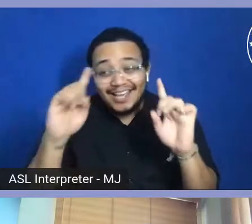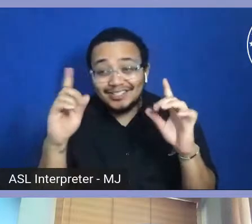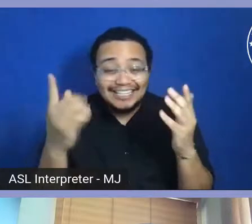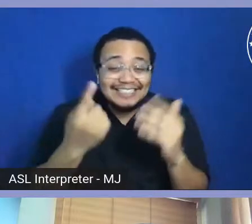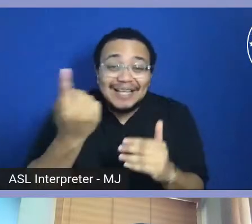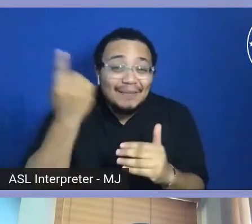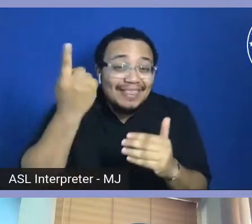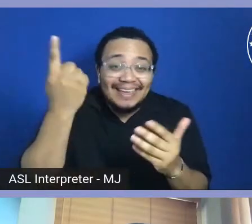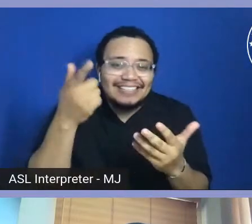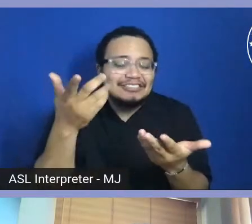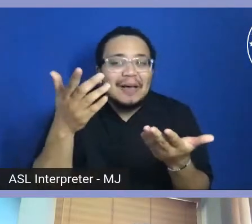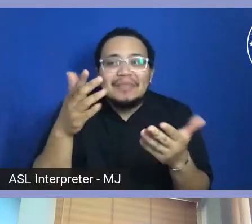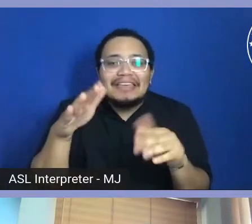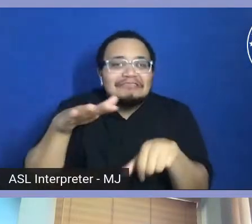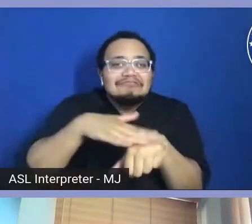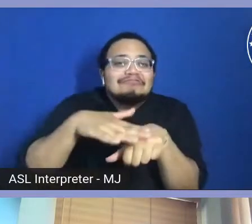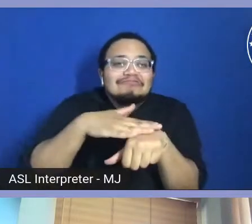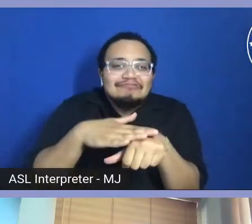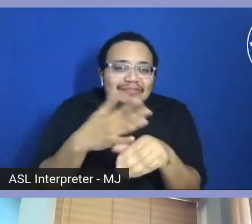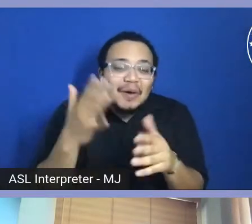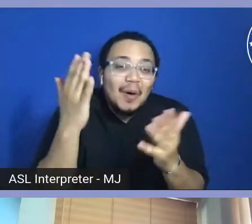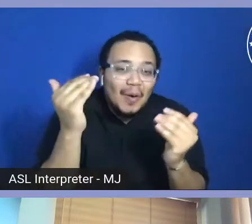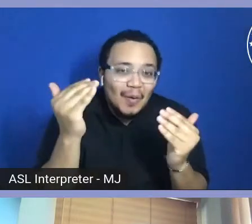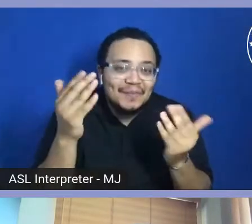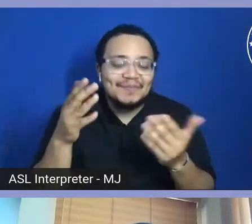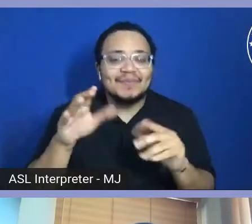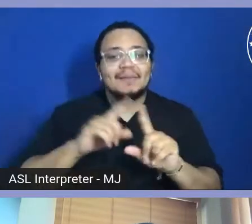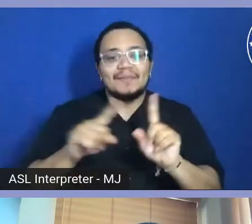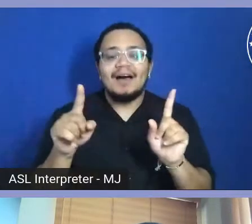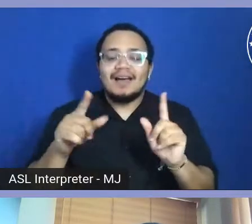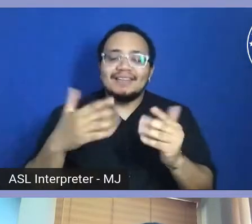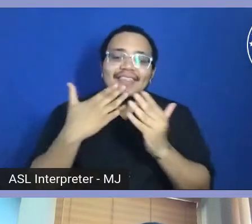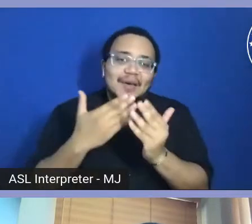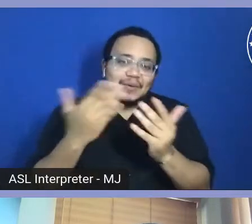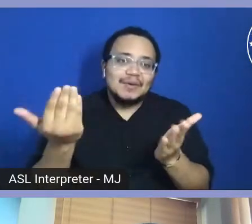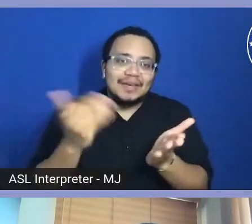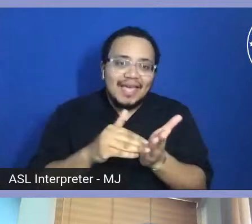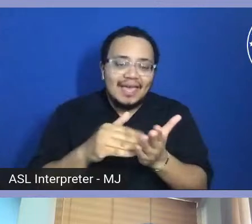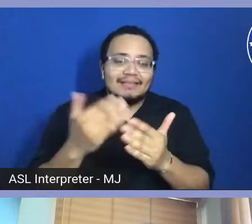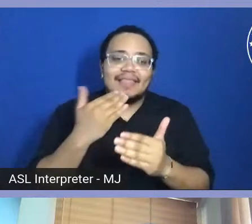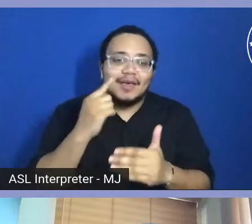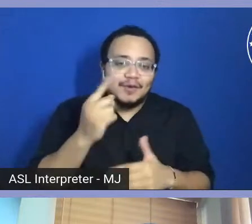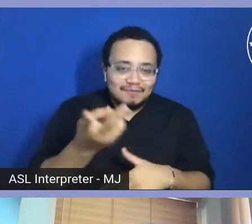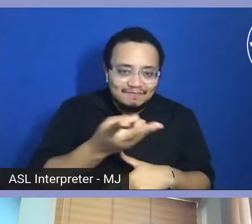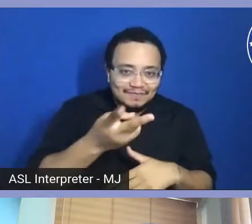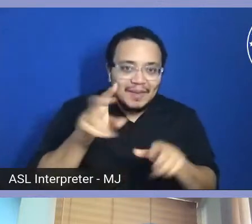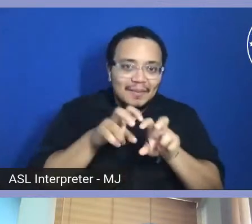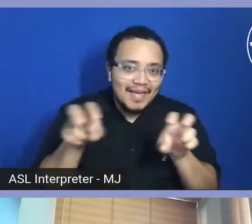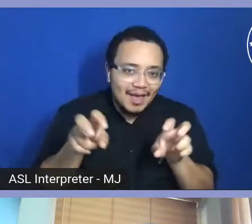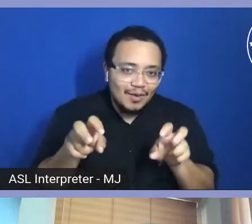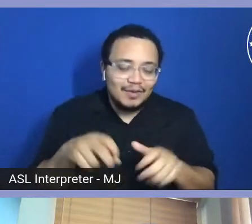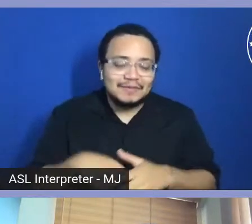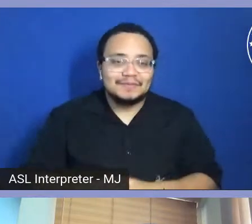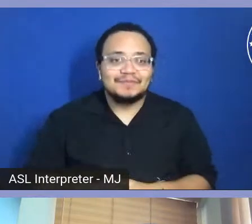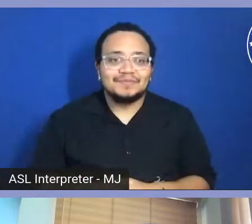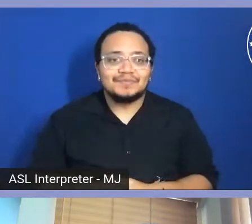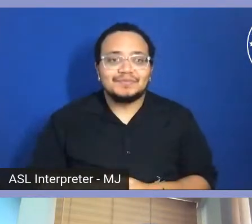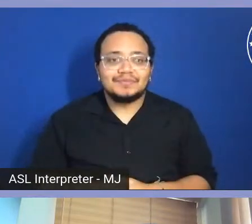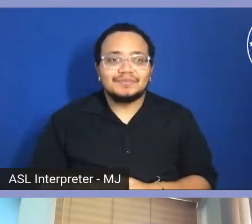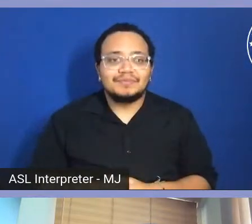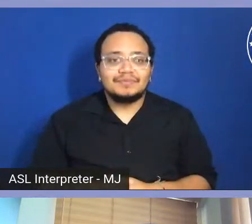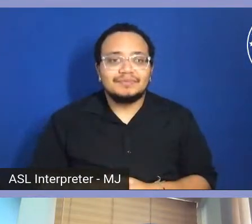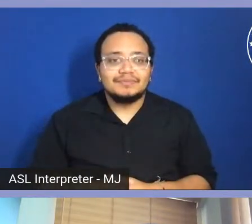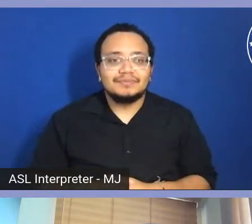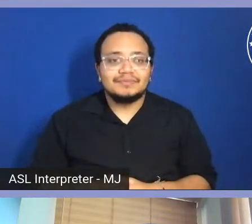the bare minimum, the bare minimum. But with that said, again, thank you both for your time. A little bit more